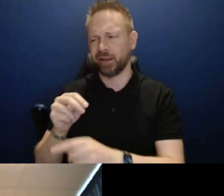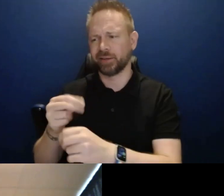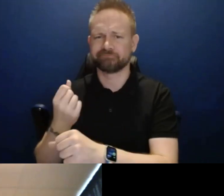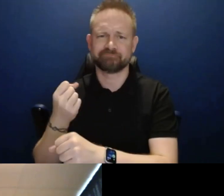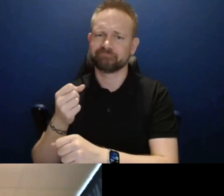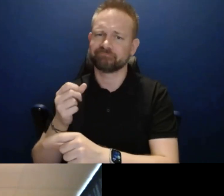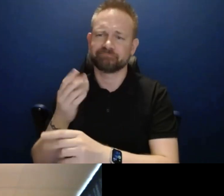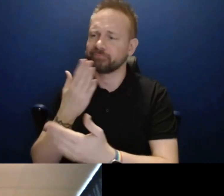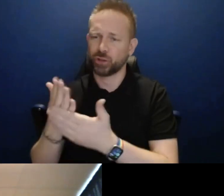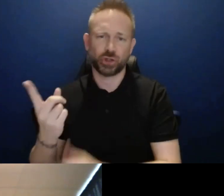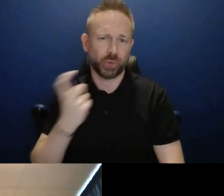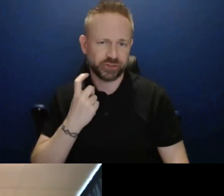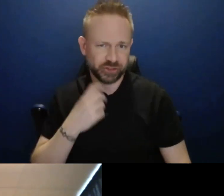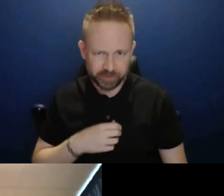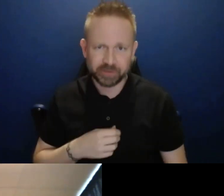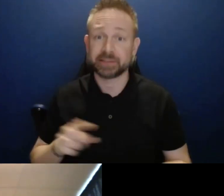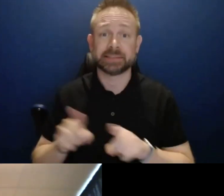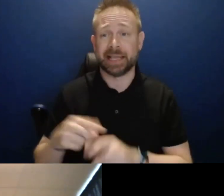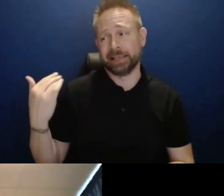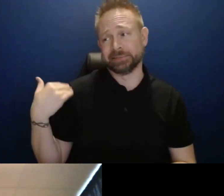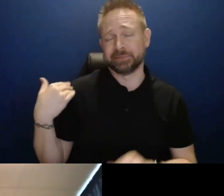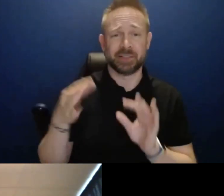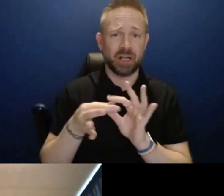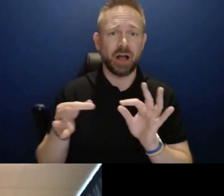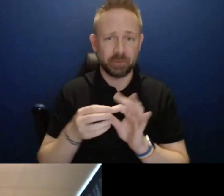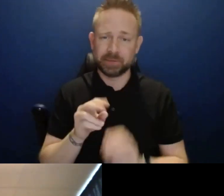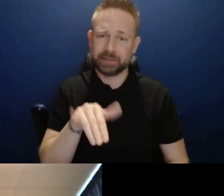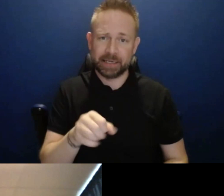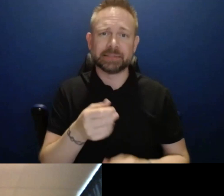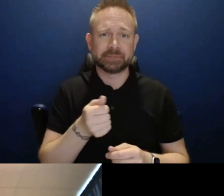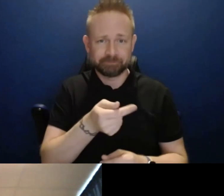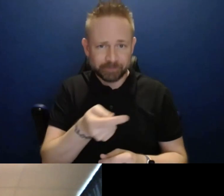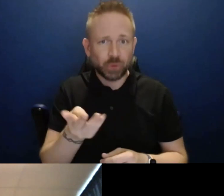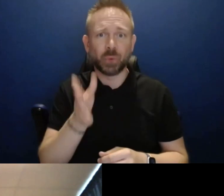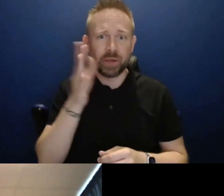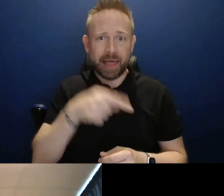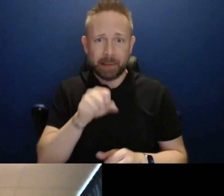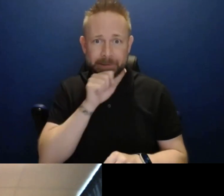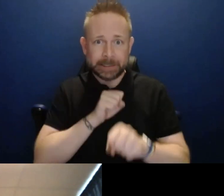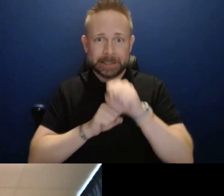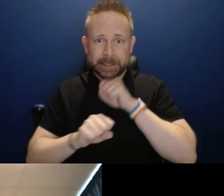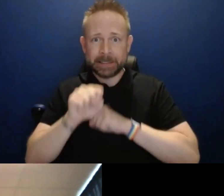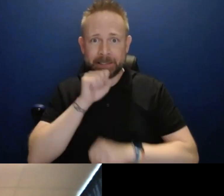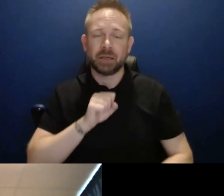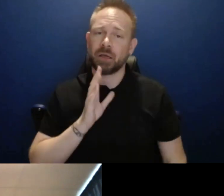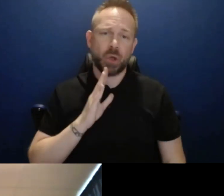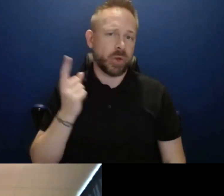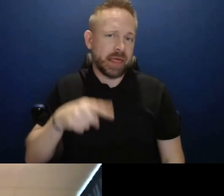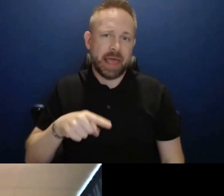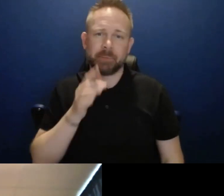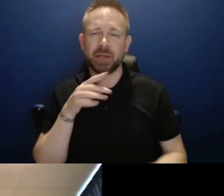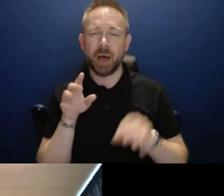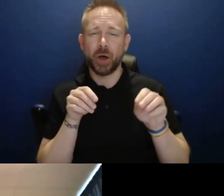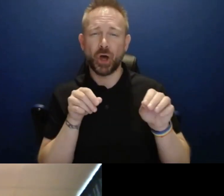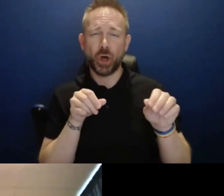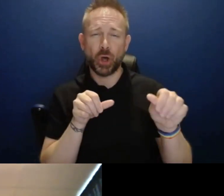Mike says, we're going to have some bumps, right? I mean, we would be naive to think that we won't. I mean, we're, we're moving through a significant